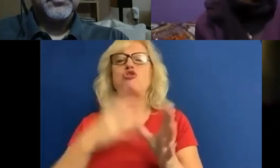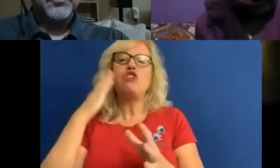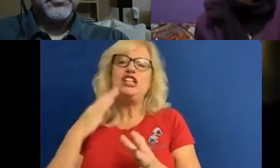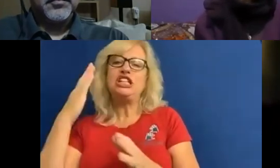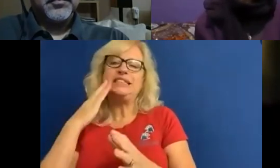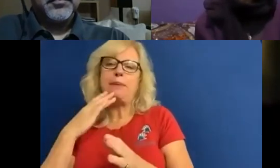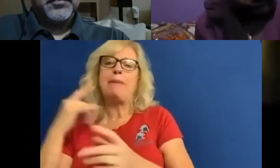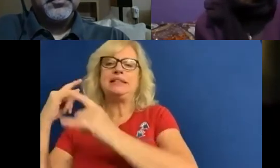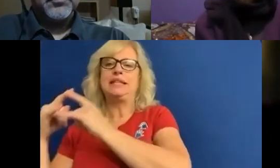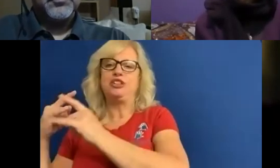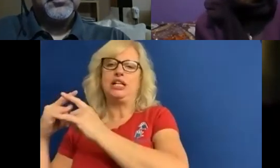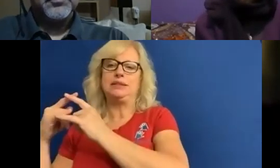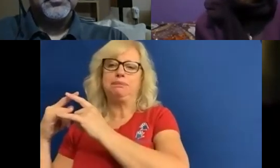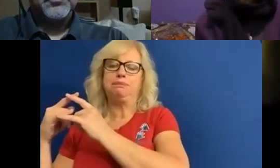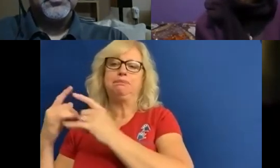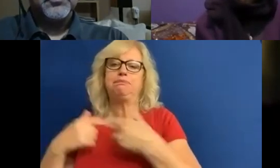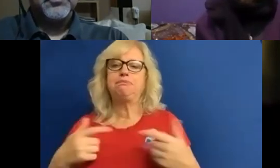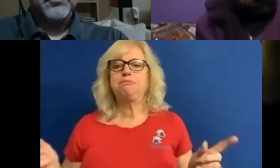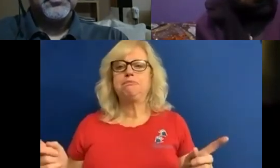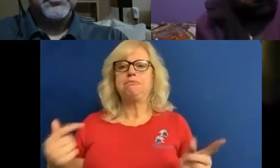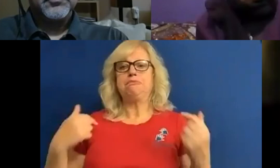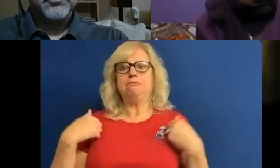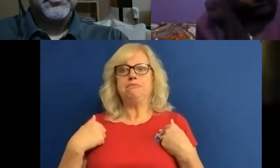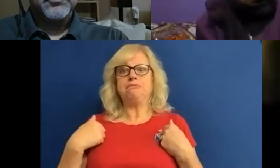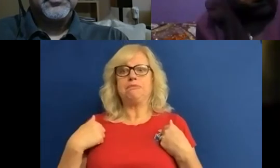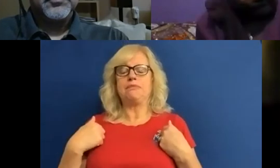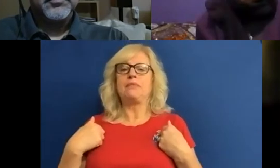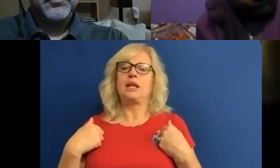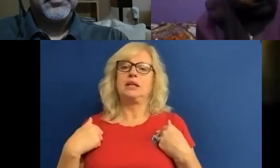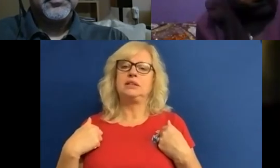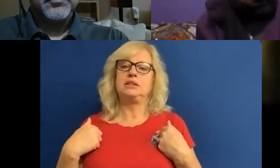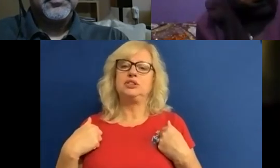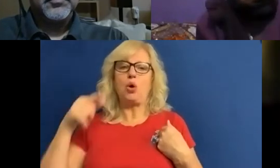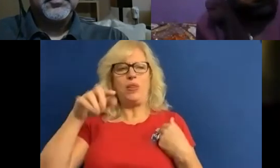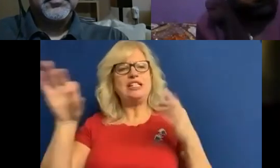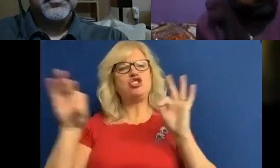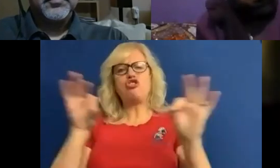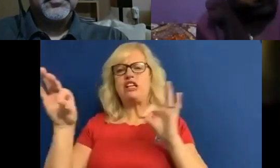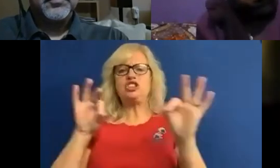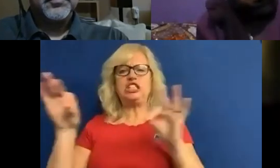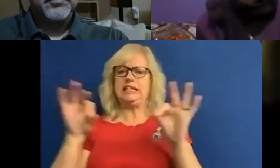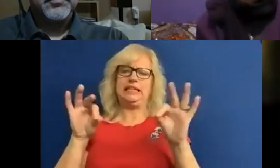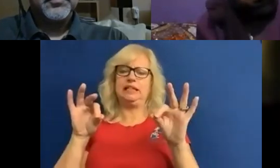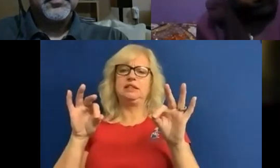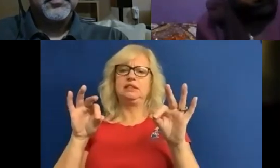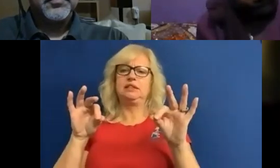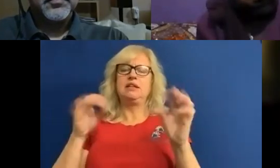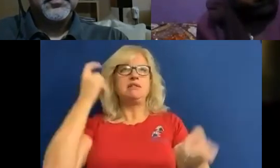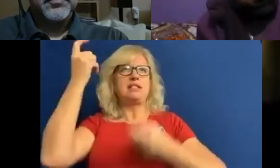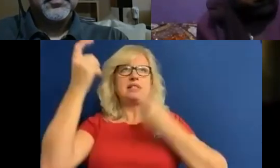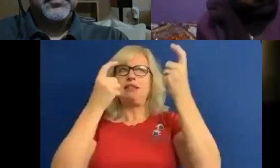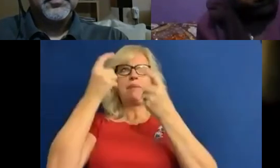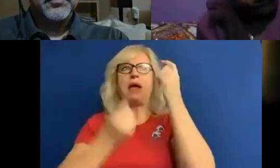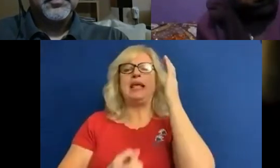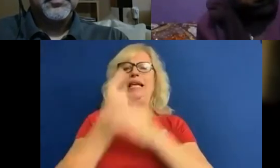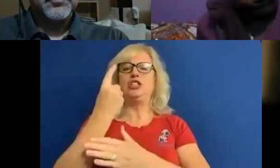it's an issue that the national disability strategy doesn't actually look at the issues and problems that